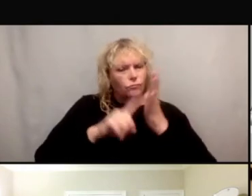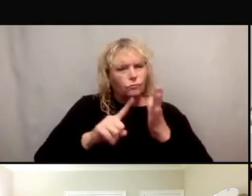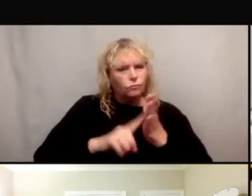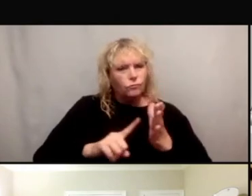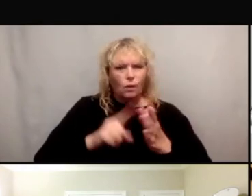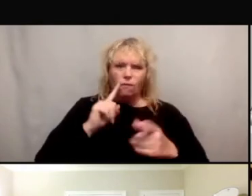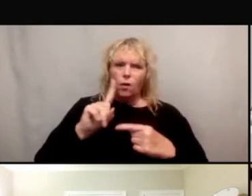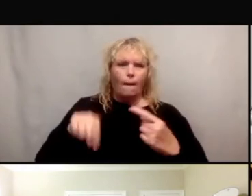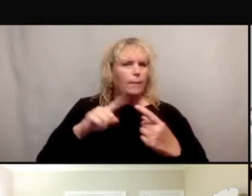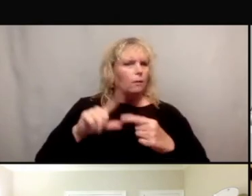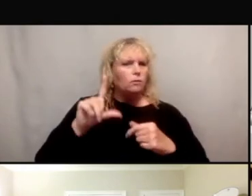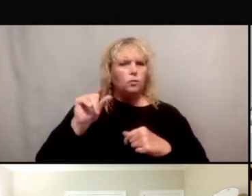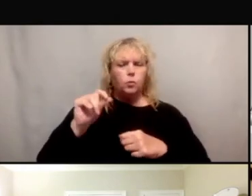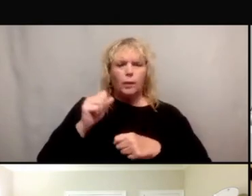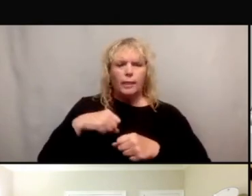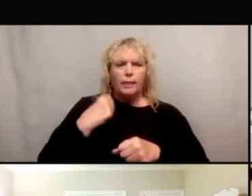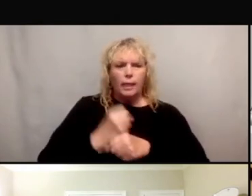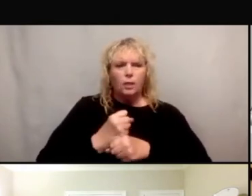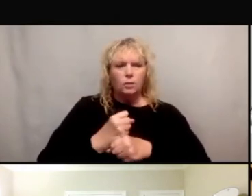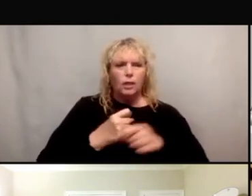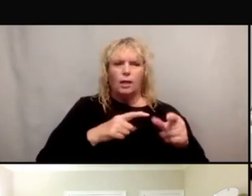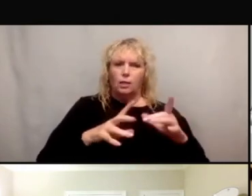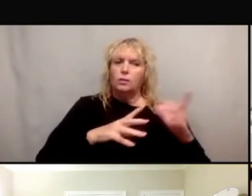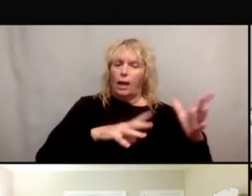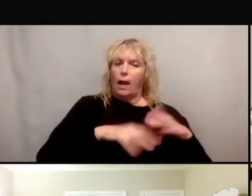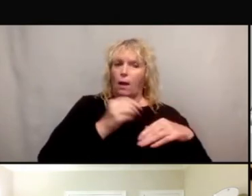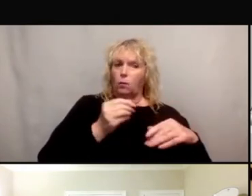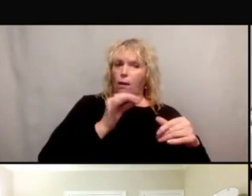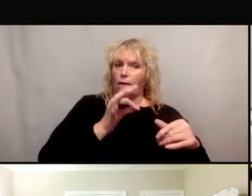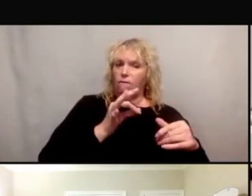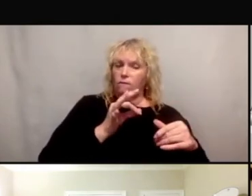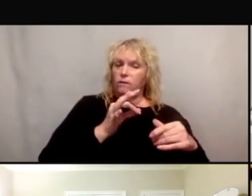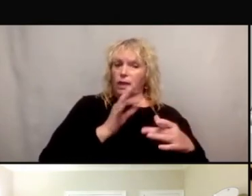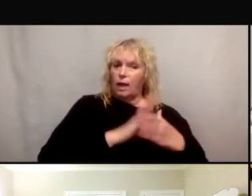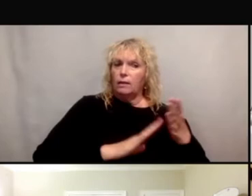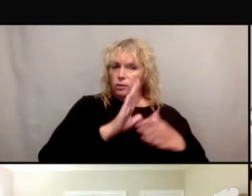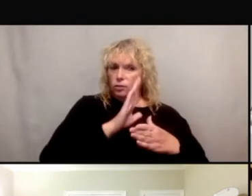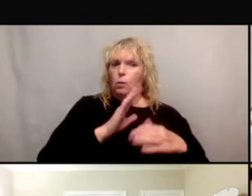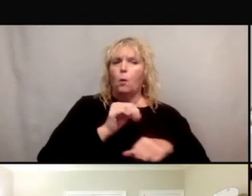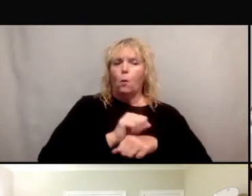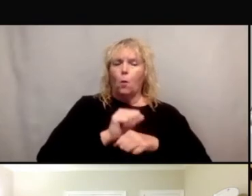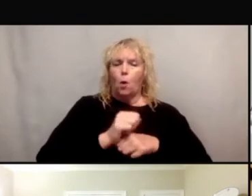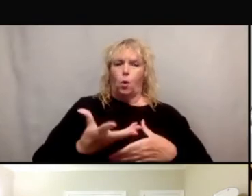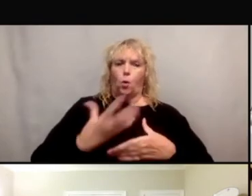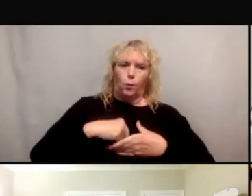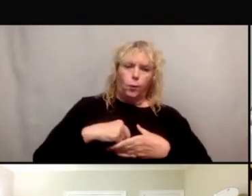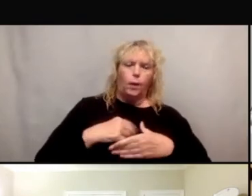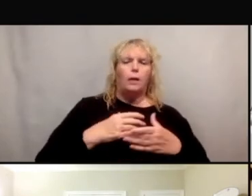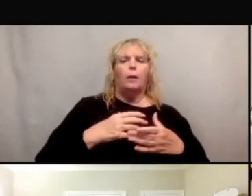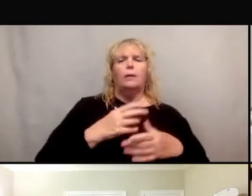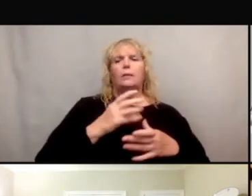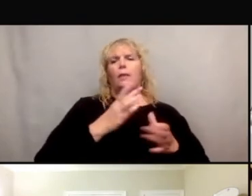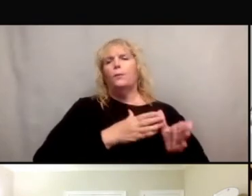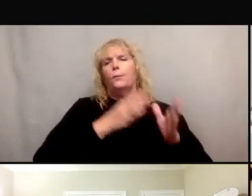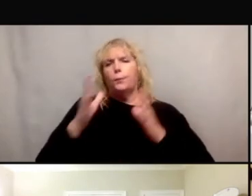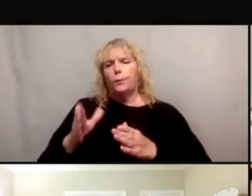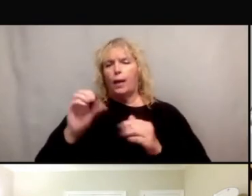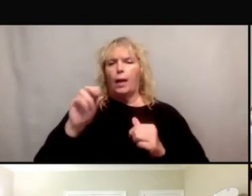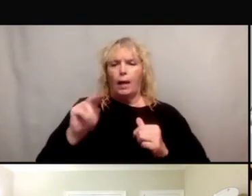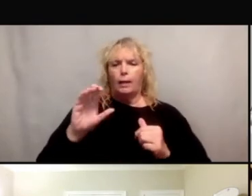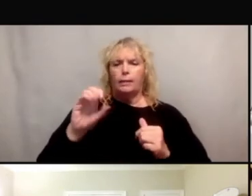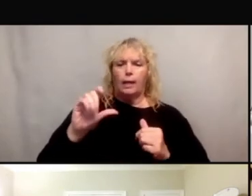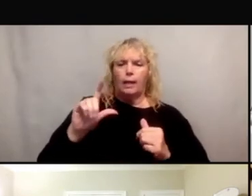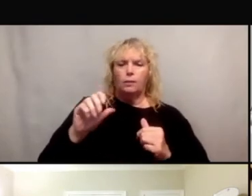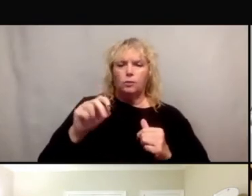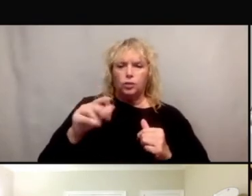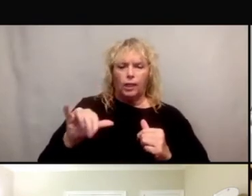worked in autism research when I first came out of college and then moved on to working in oncology and in neurology as